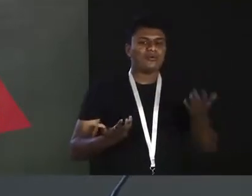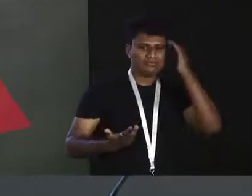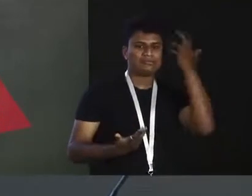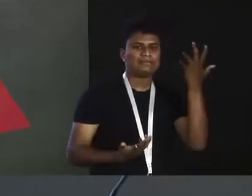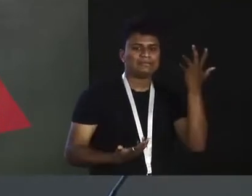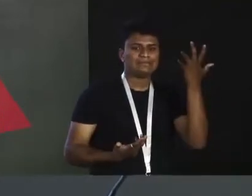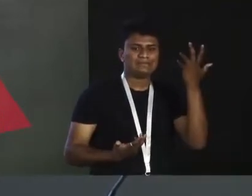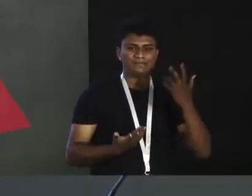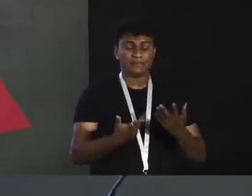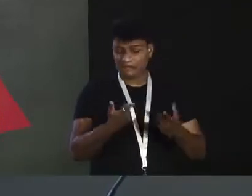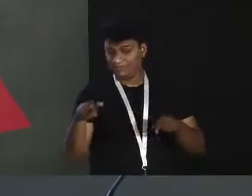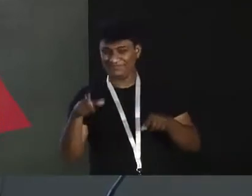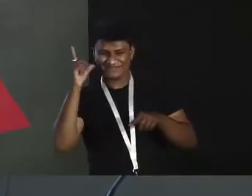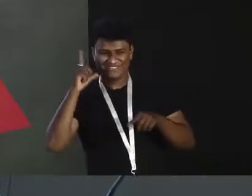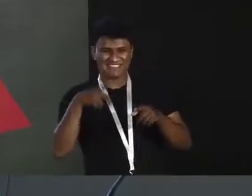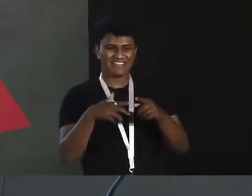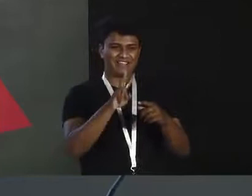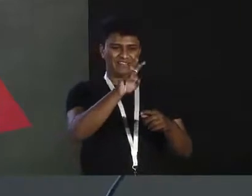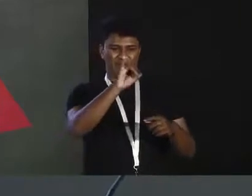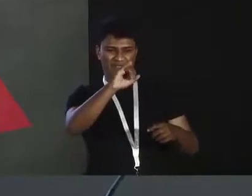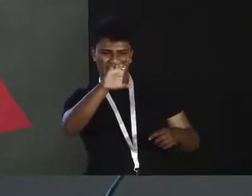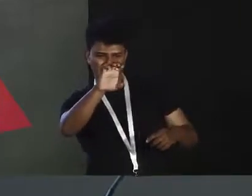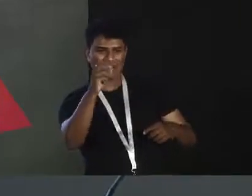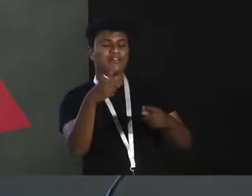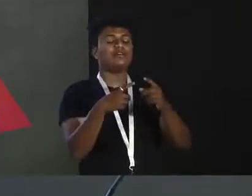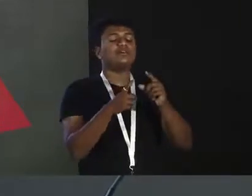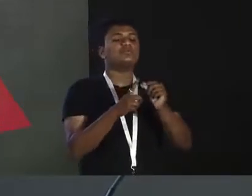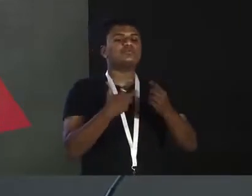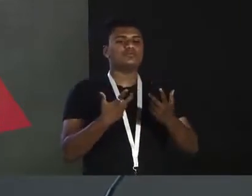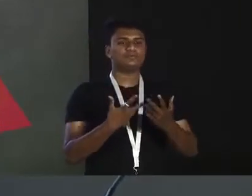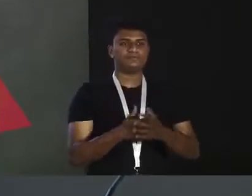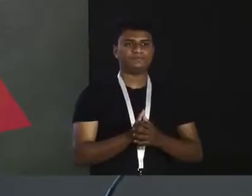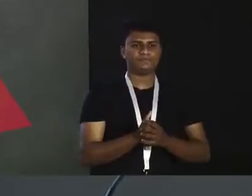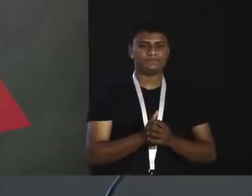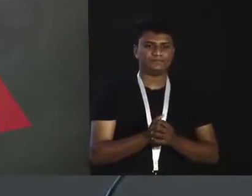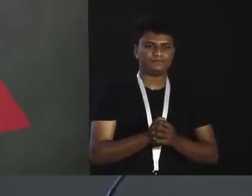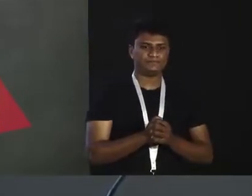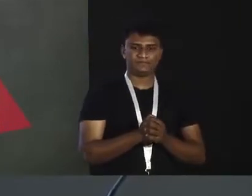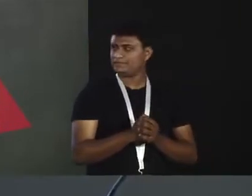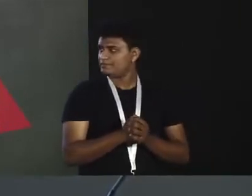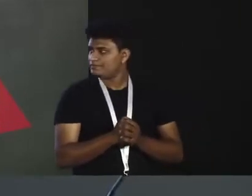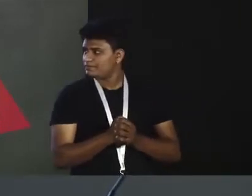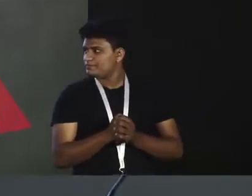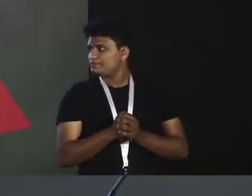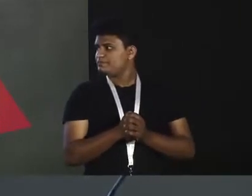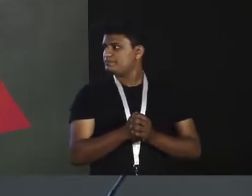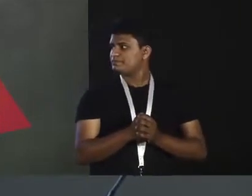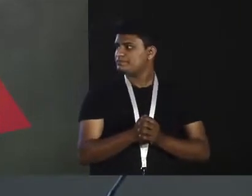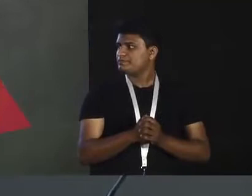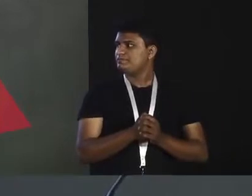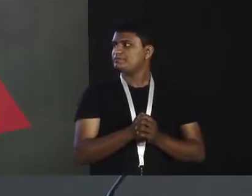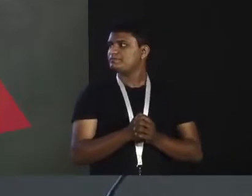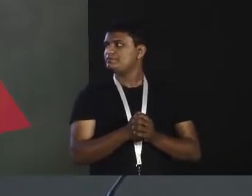it pans the sound from left to right, and you're going to hear that shortly. The horizontal panning represents